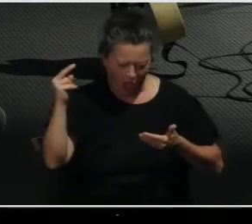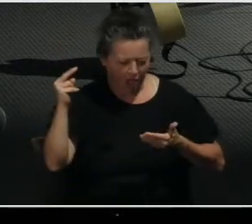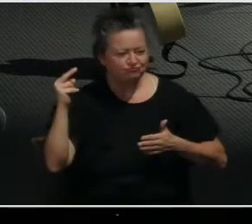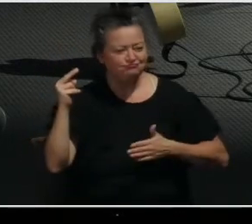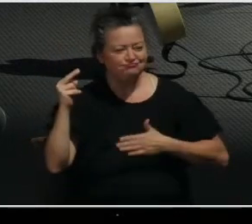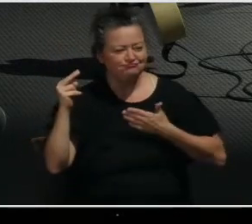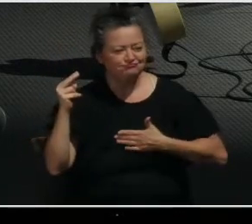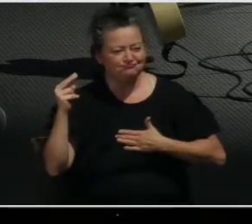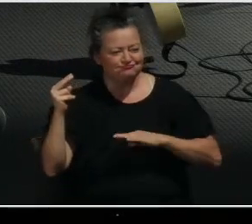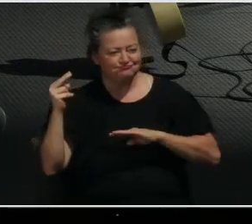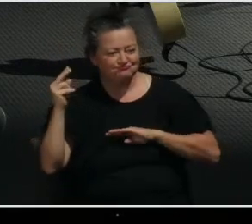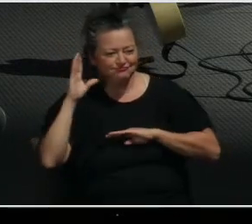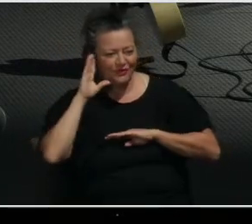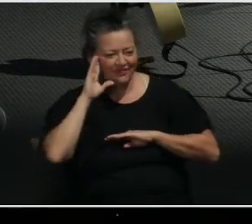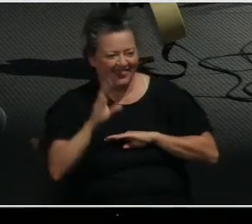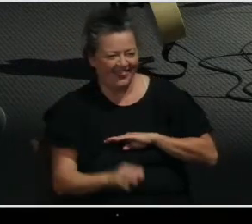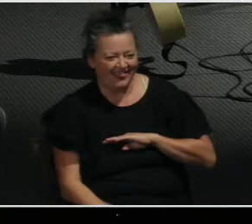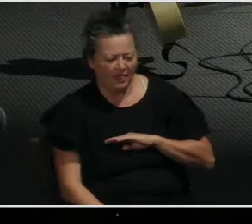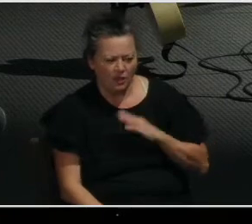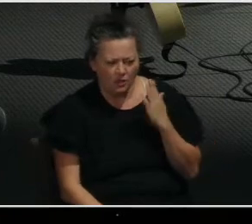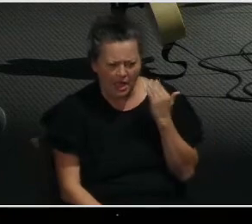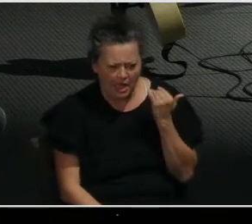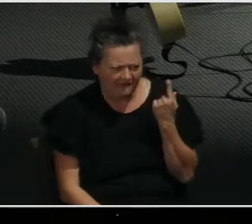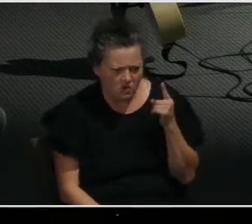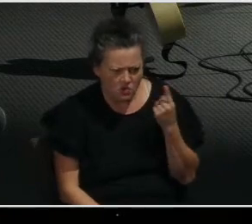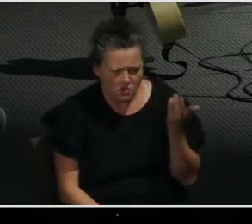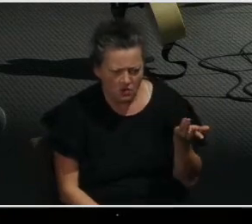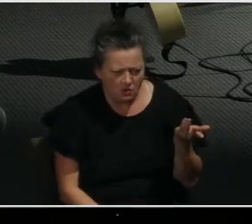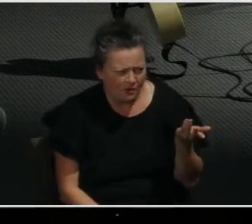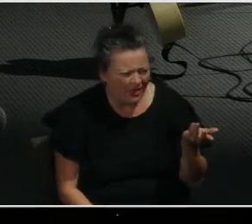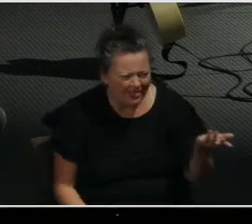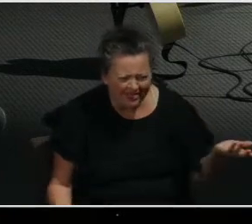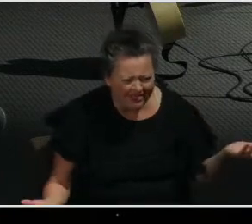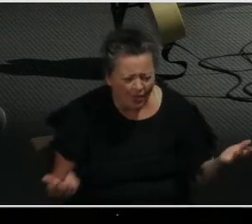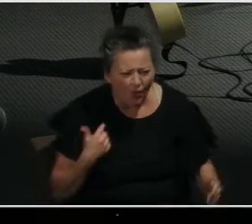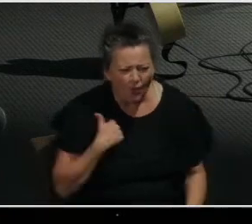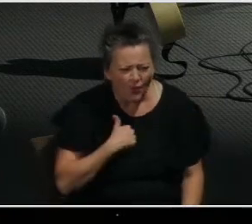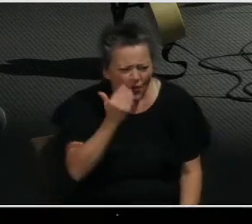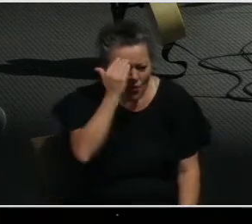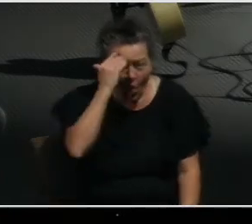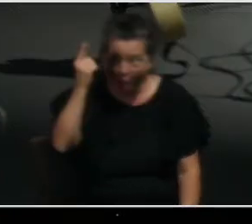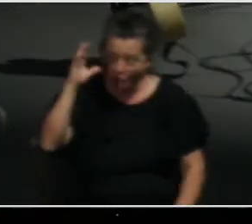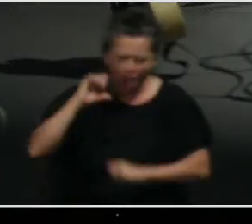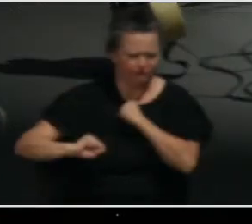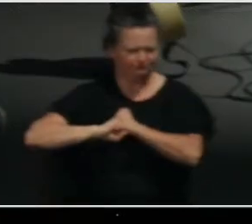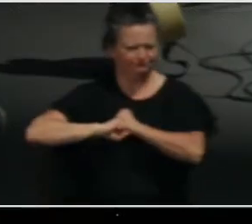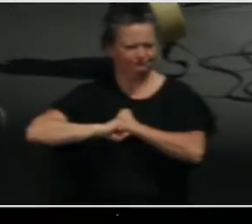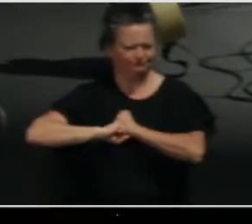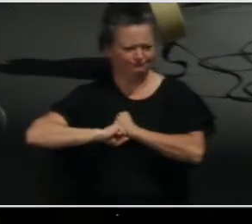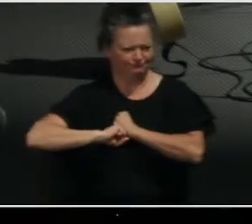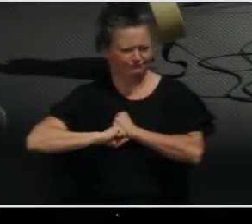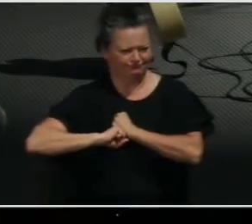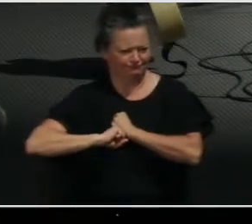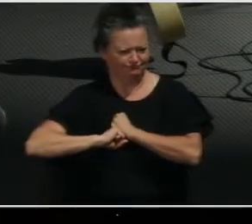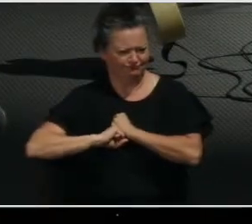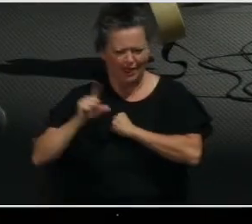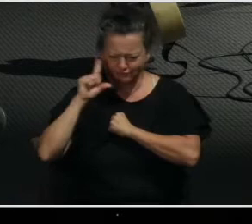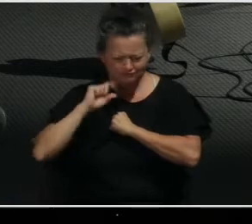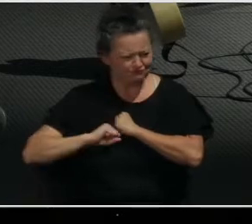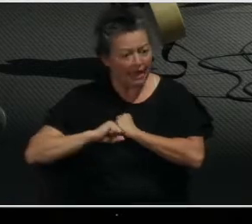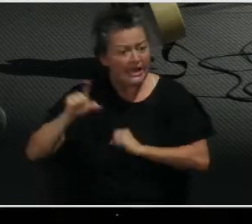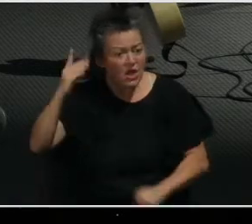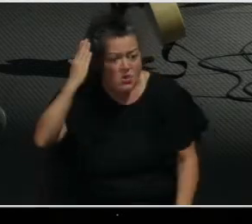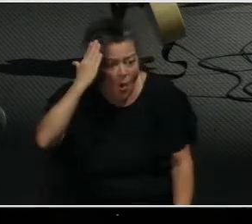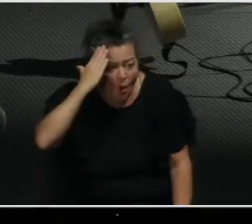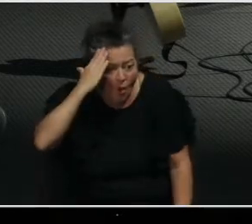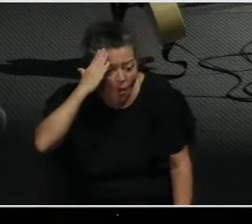A couple reasons. Number one, God is for us. God knows what's best for